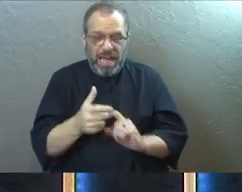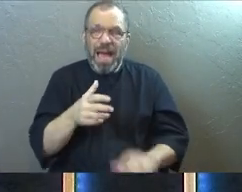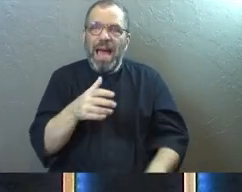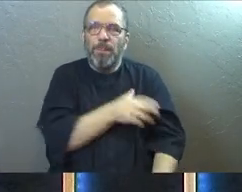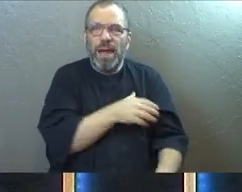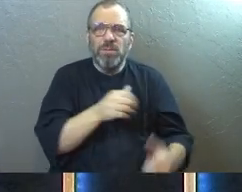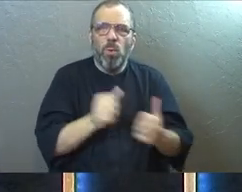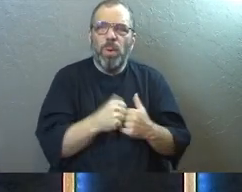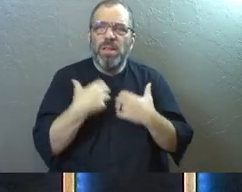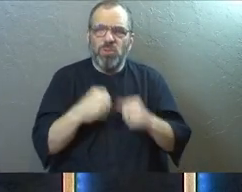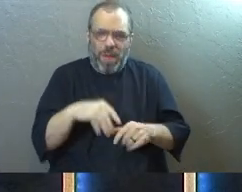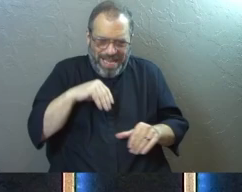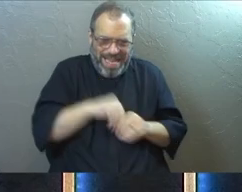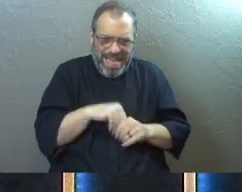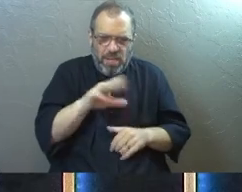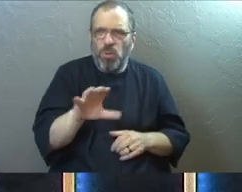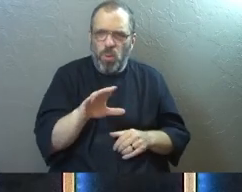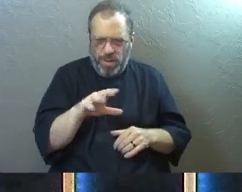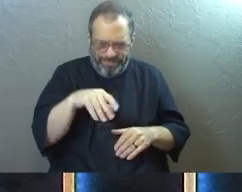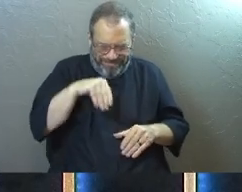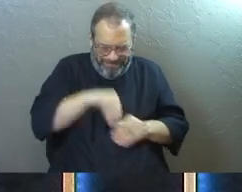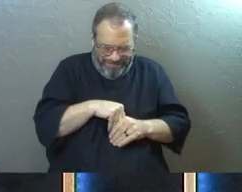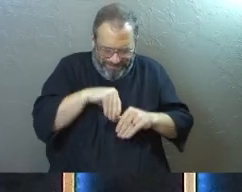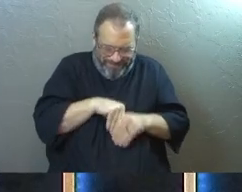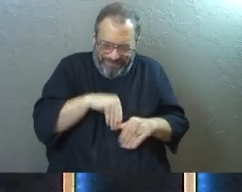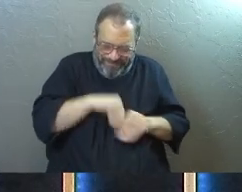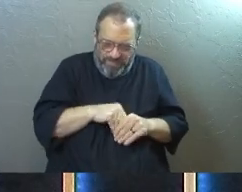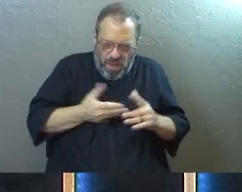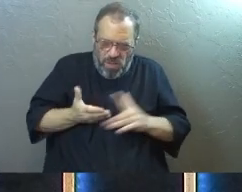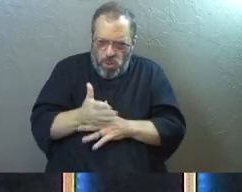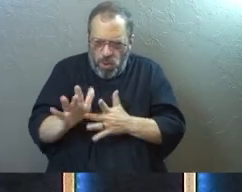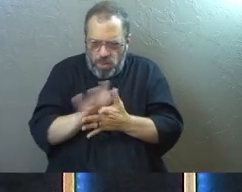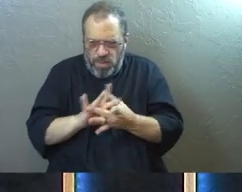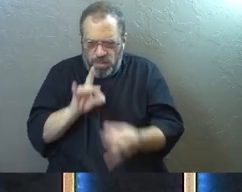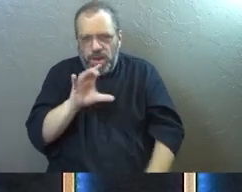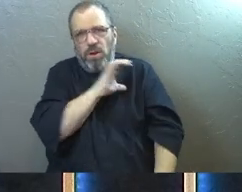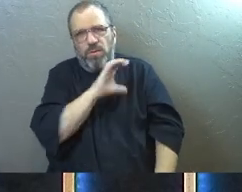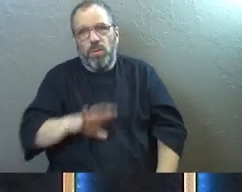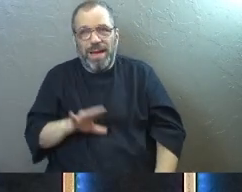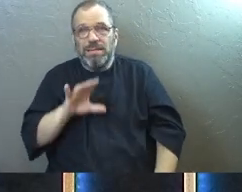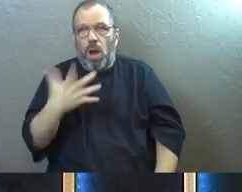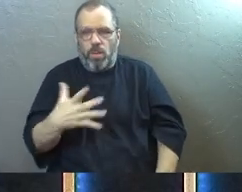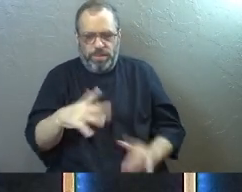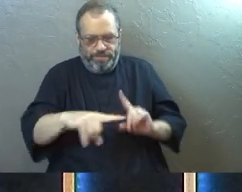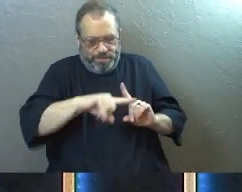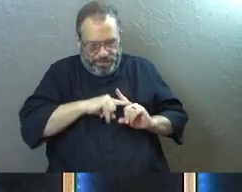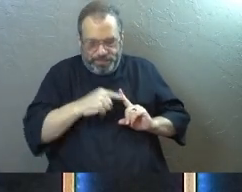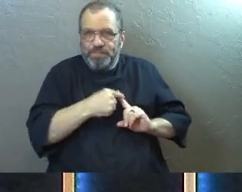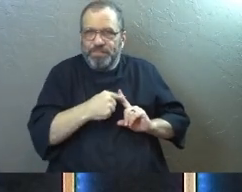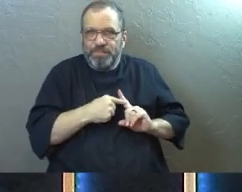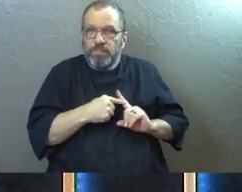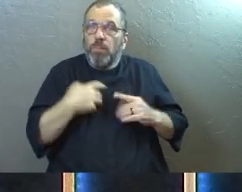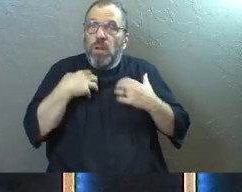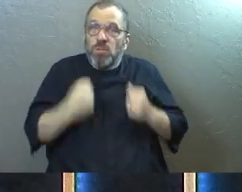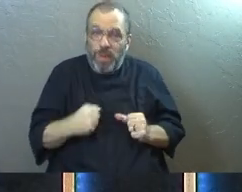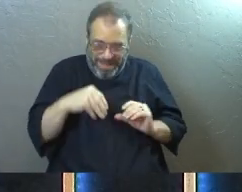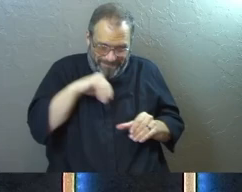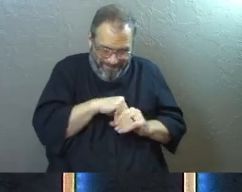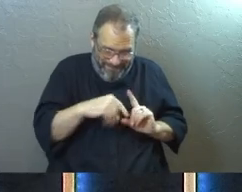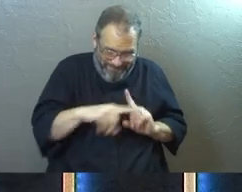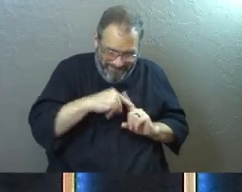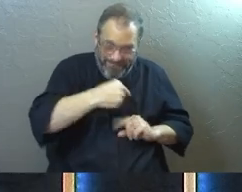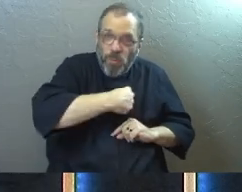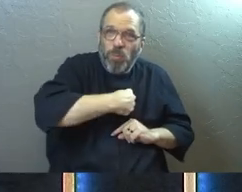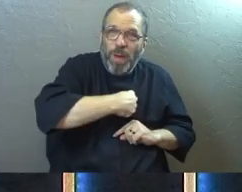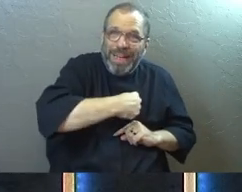empowers you with strength in your inner being through the spirit of Christ in you. He empowers you with strength in your